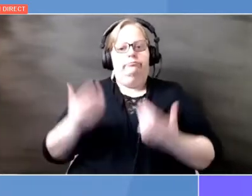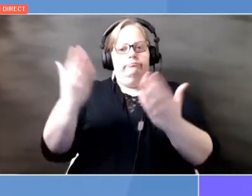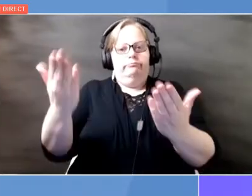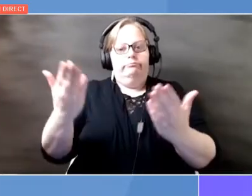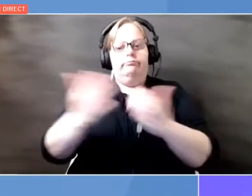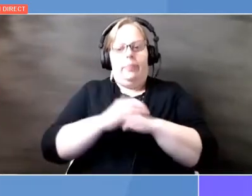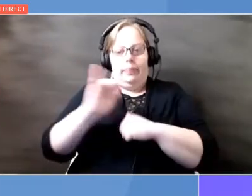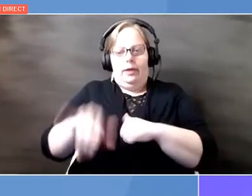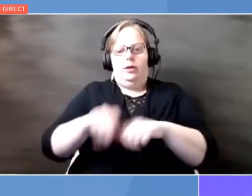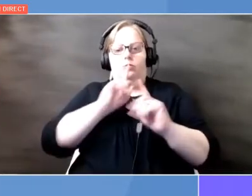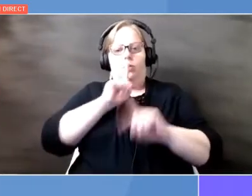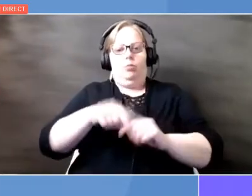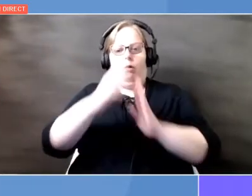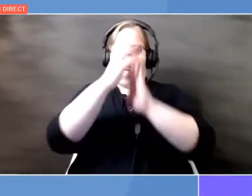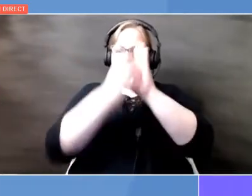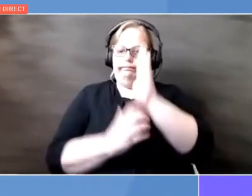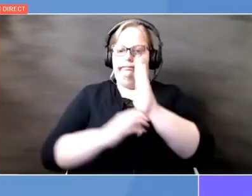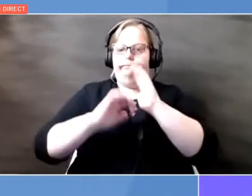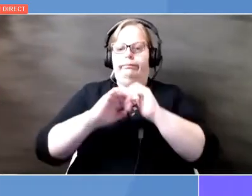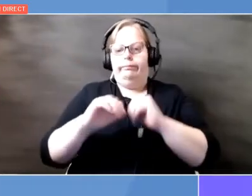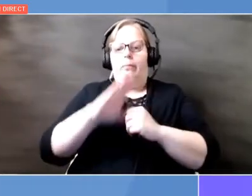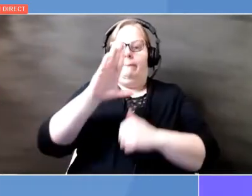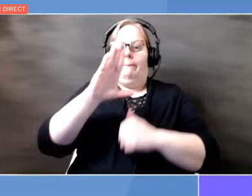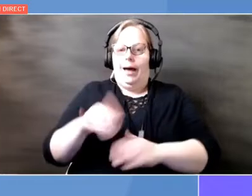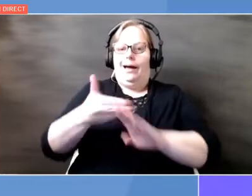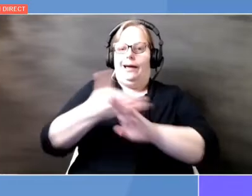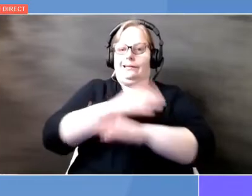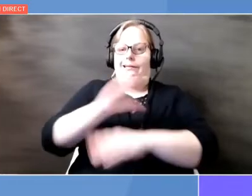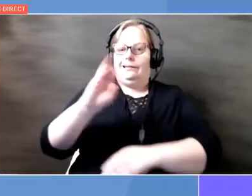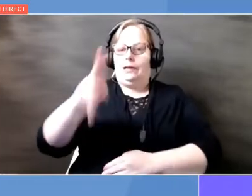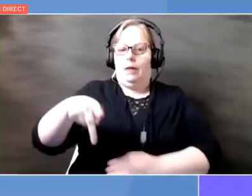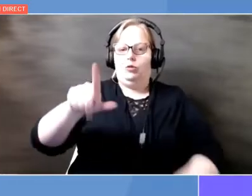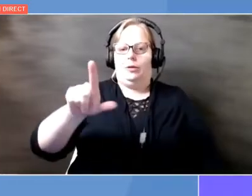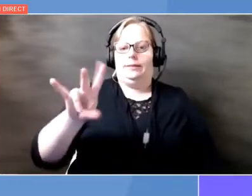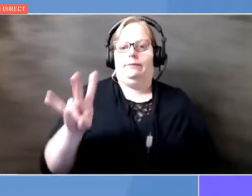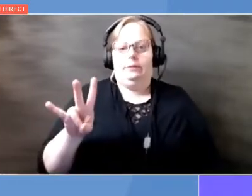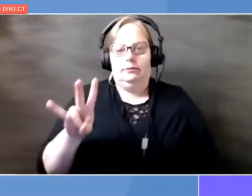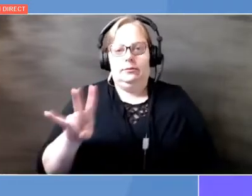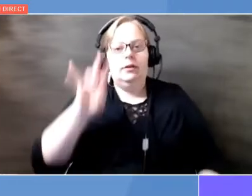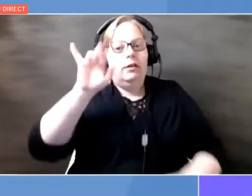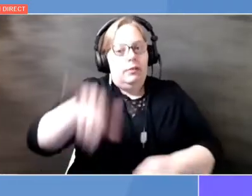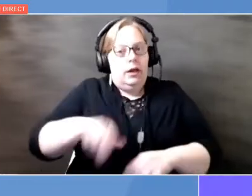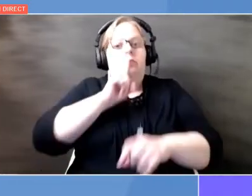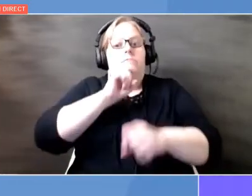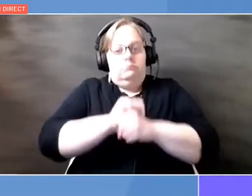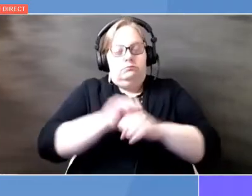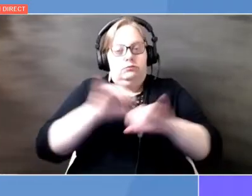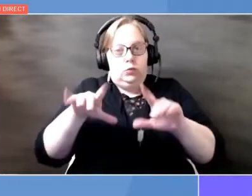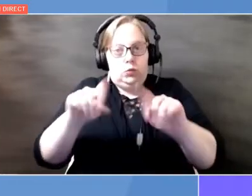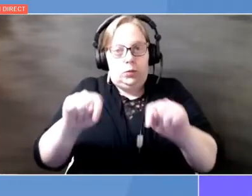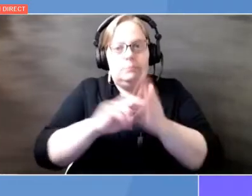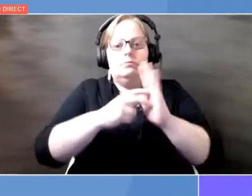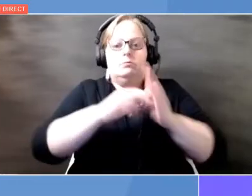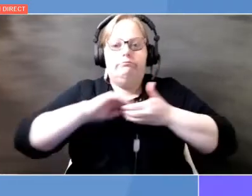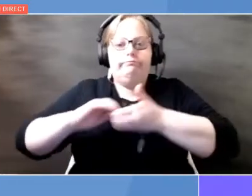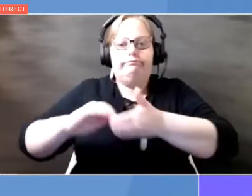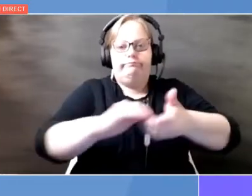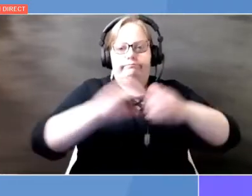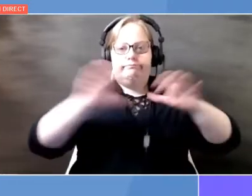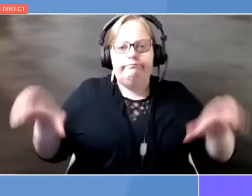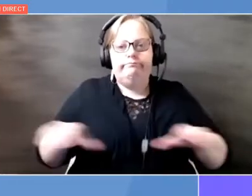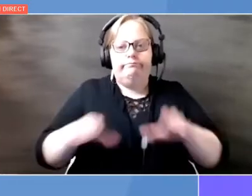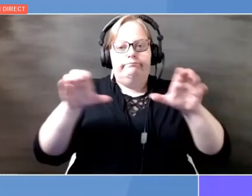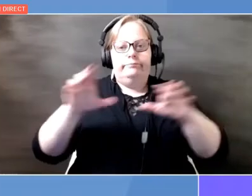Report by COP27. By doing so, we can use the weight of collective action to accelerate a just